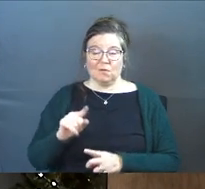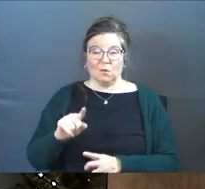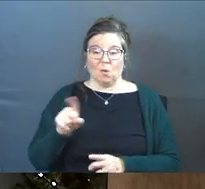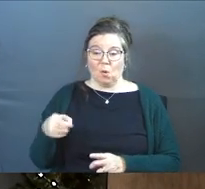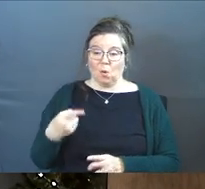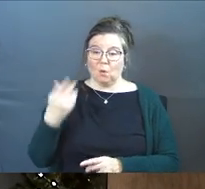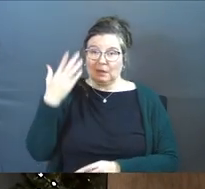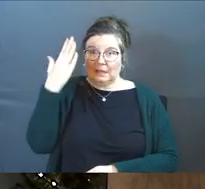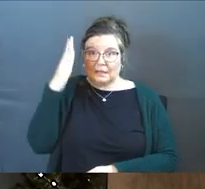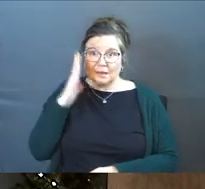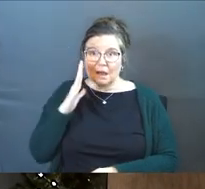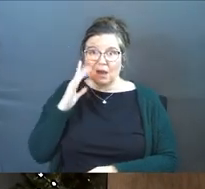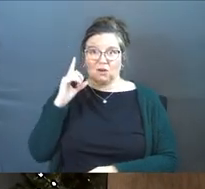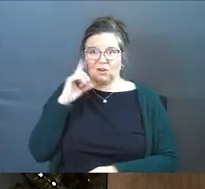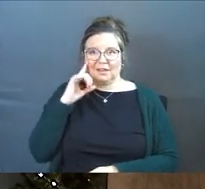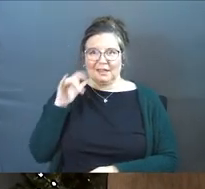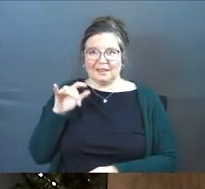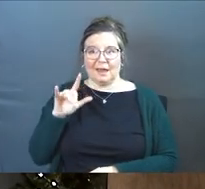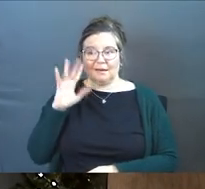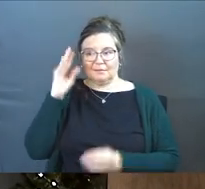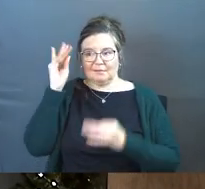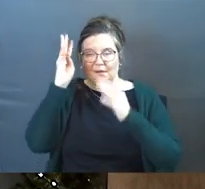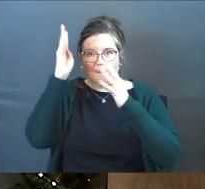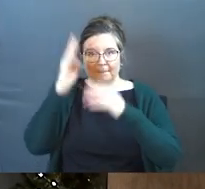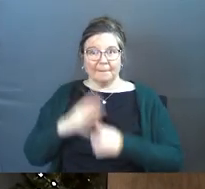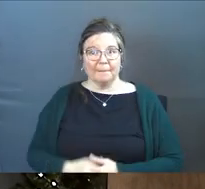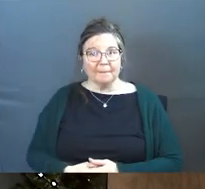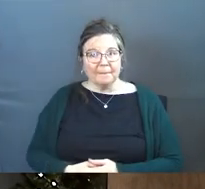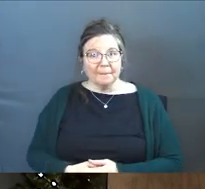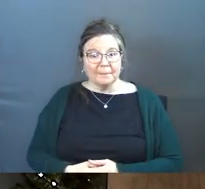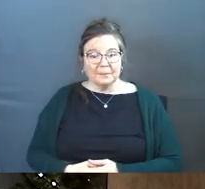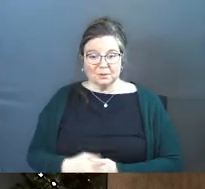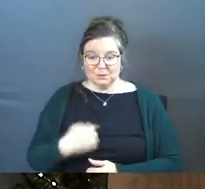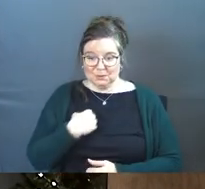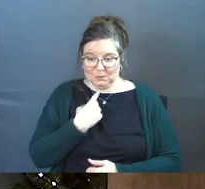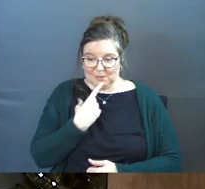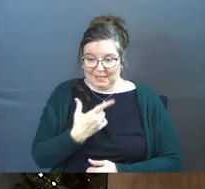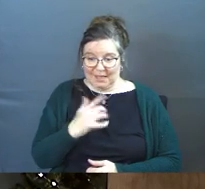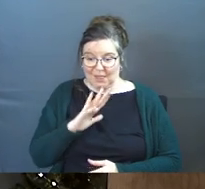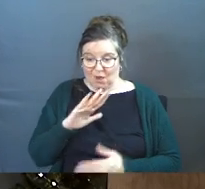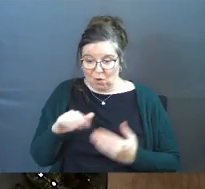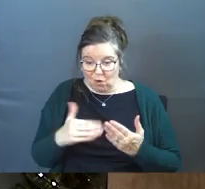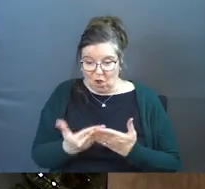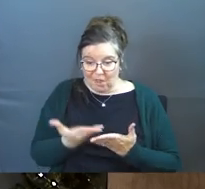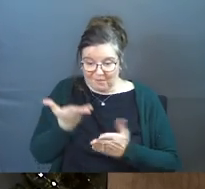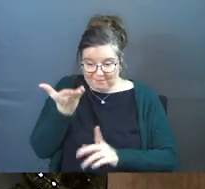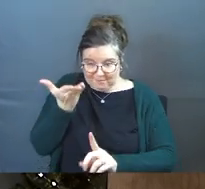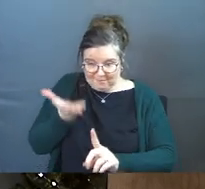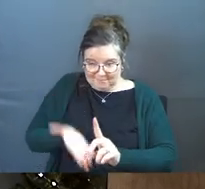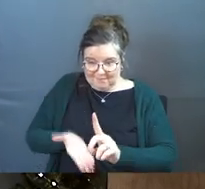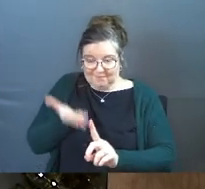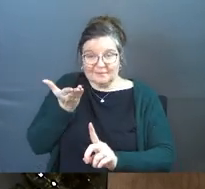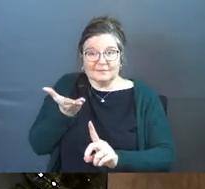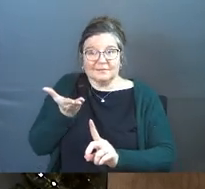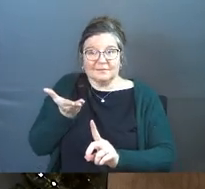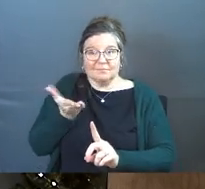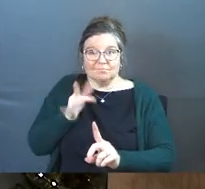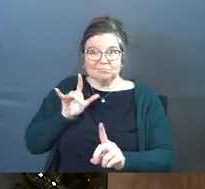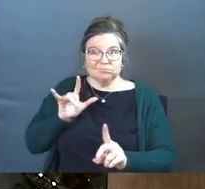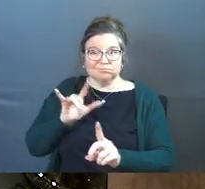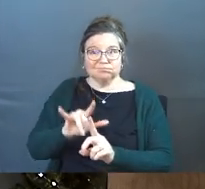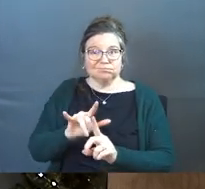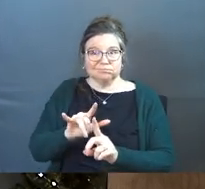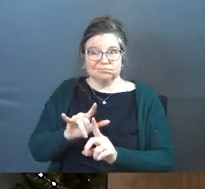Only God could think that up. To say that all of that, it's just there.